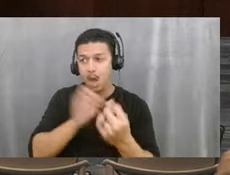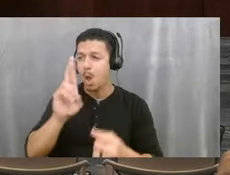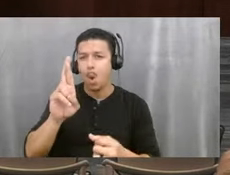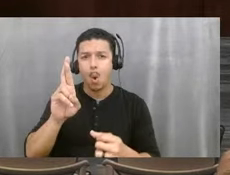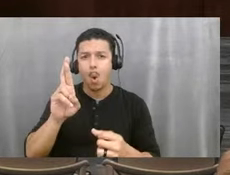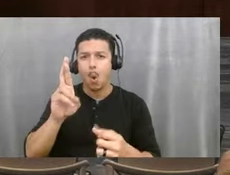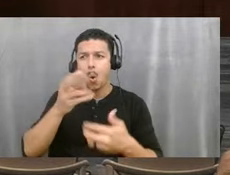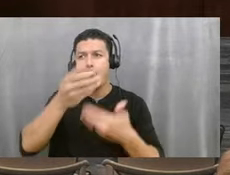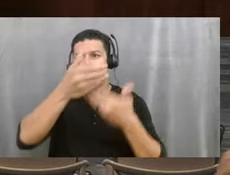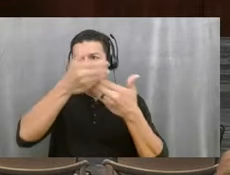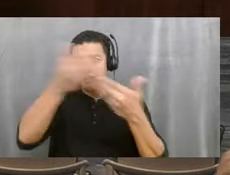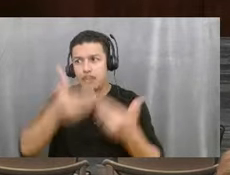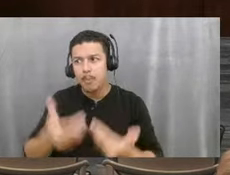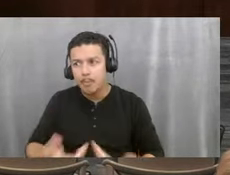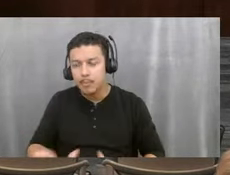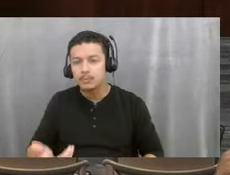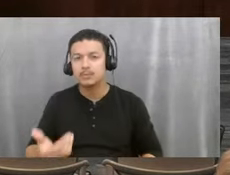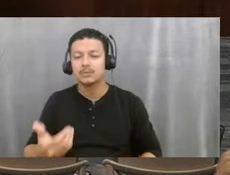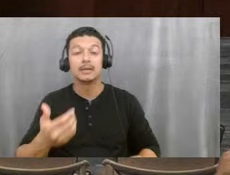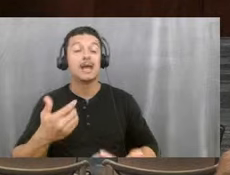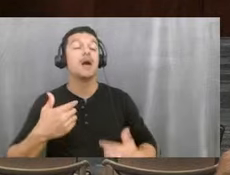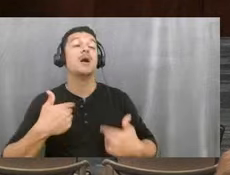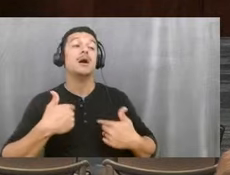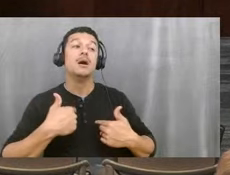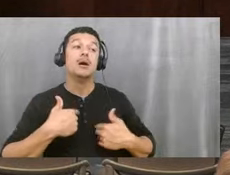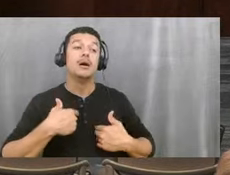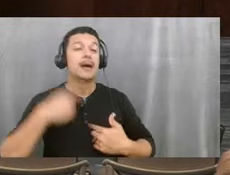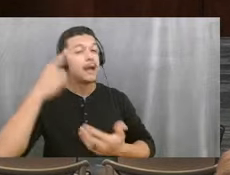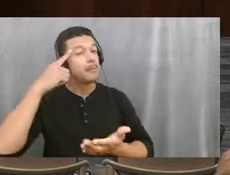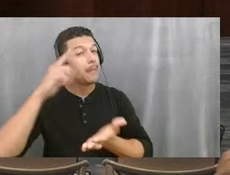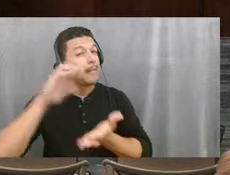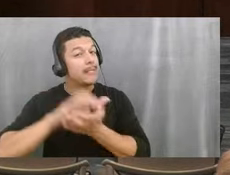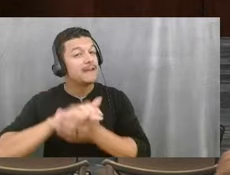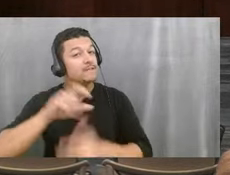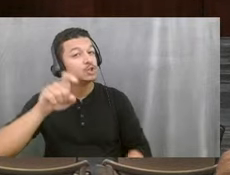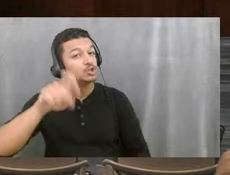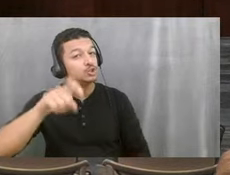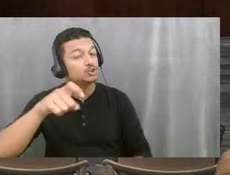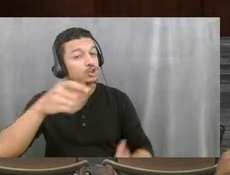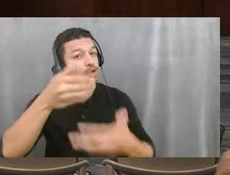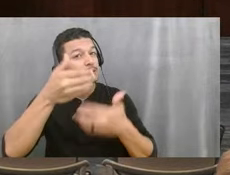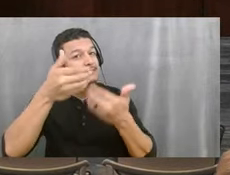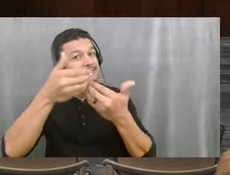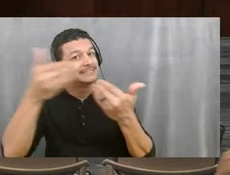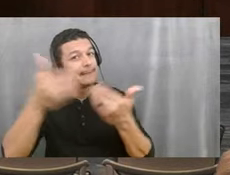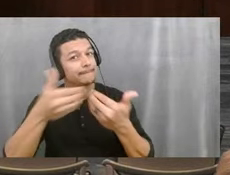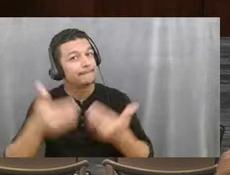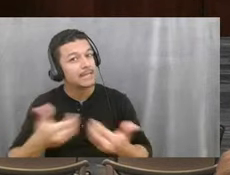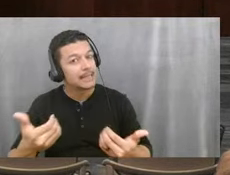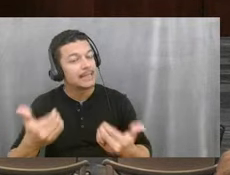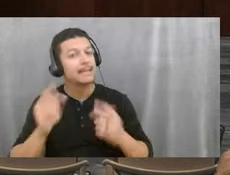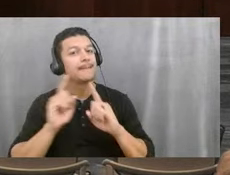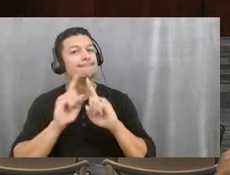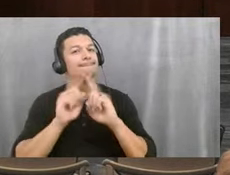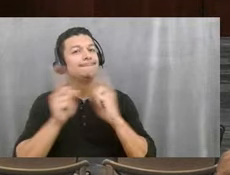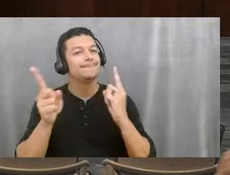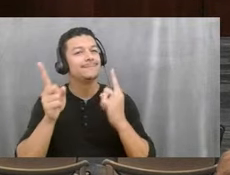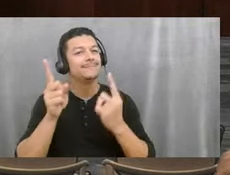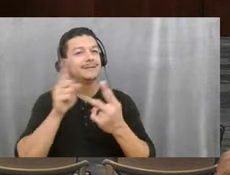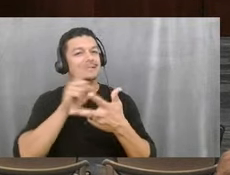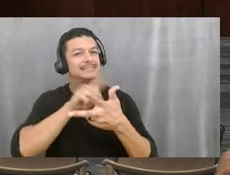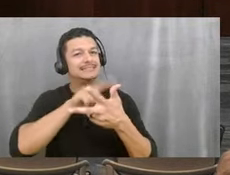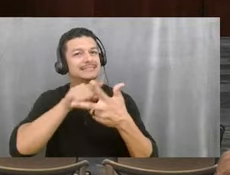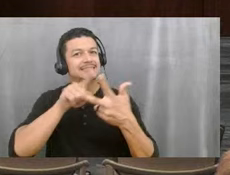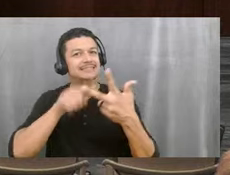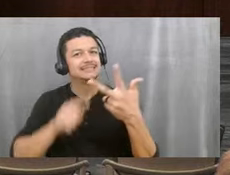I believe that they should be addressed separately, but because they do involve one project